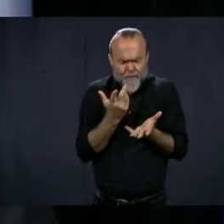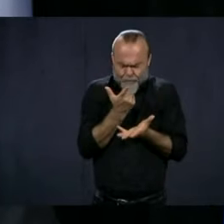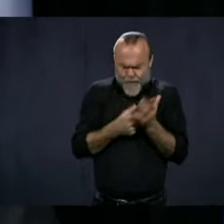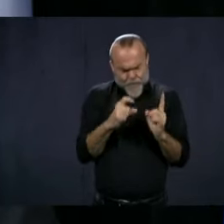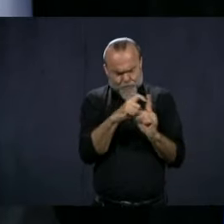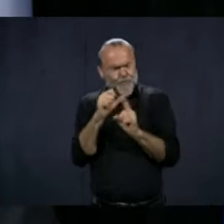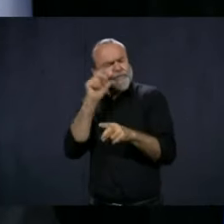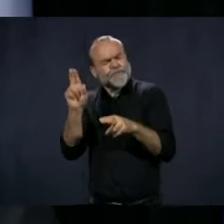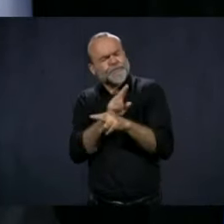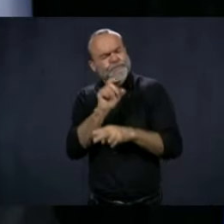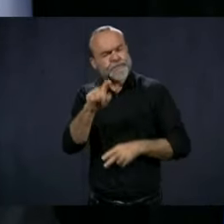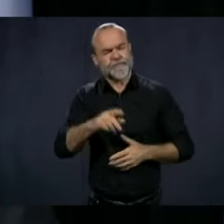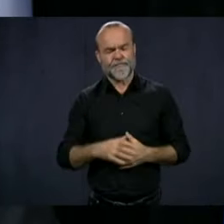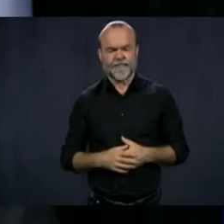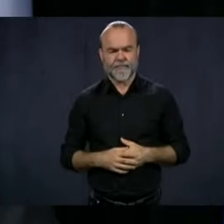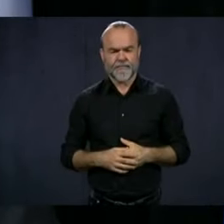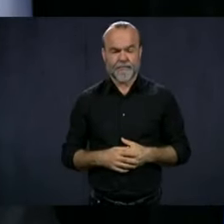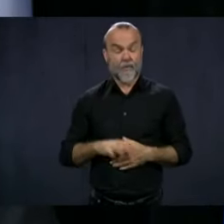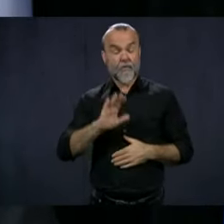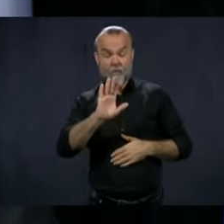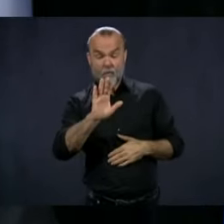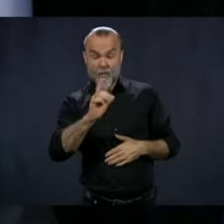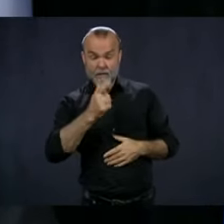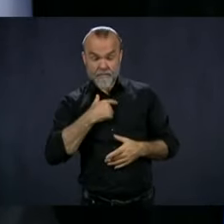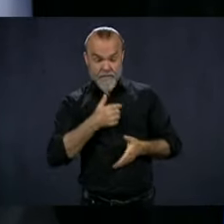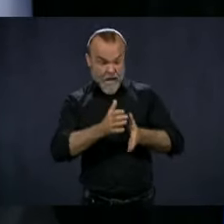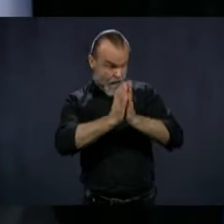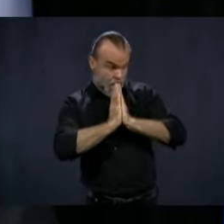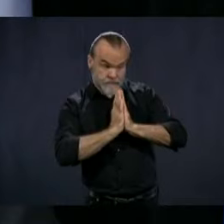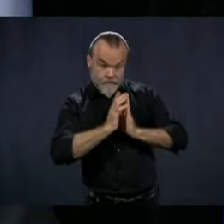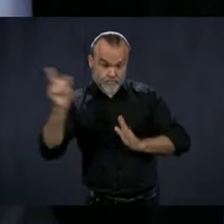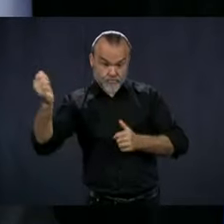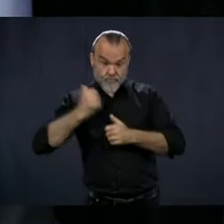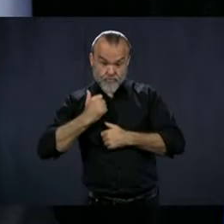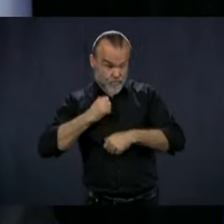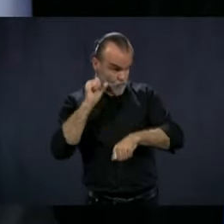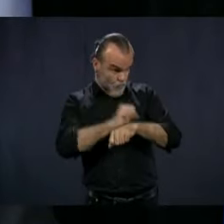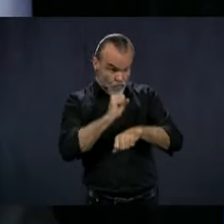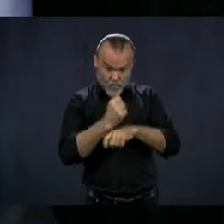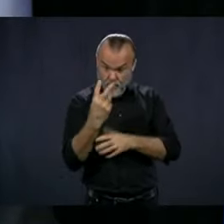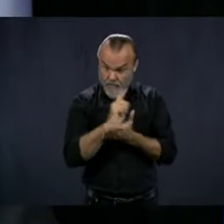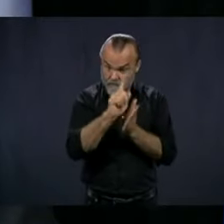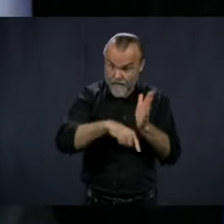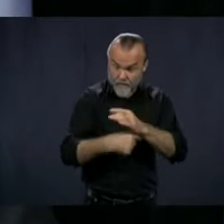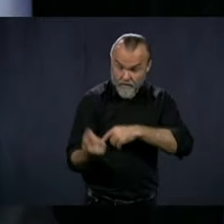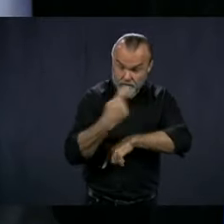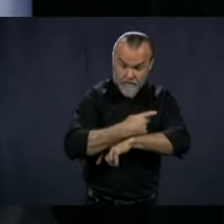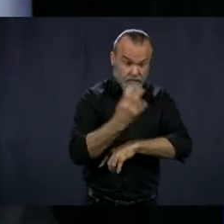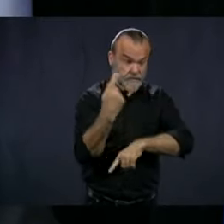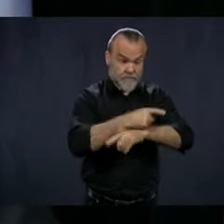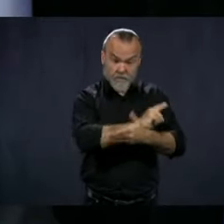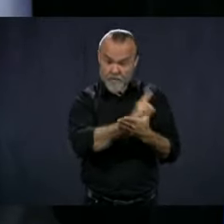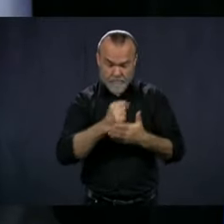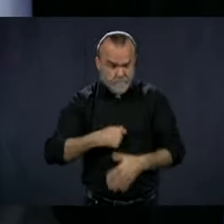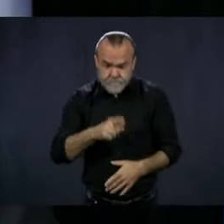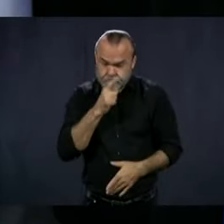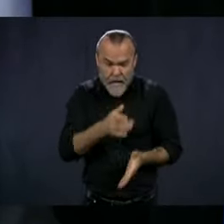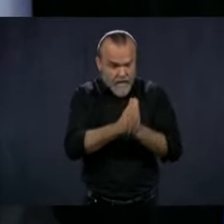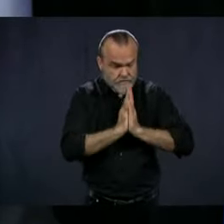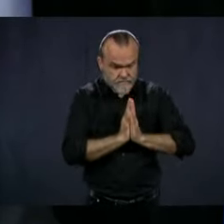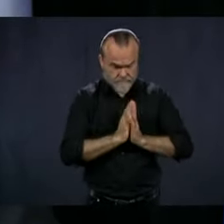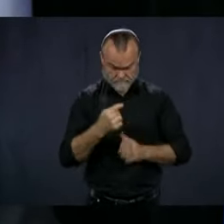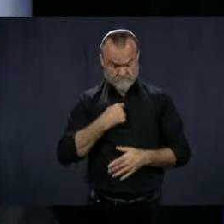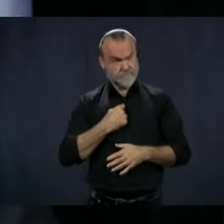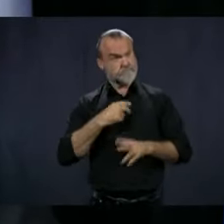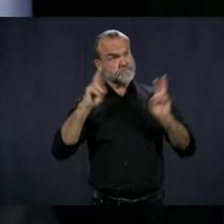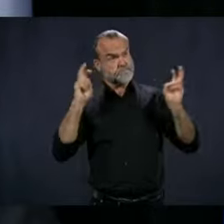First, we're not asking those soldiers to work 12 hours a day, seven days a week. For me, eight